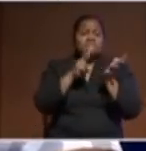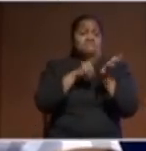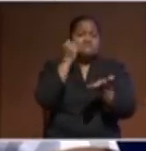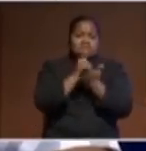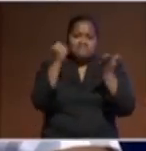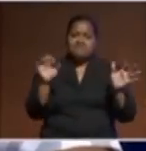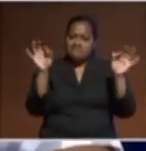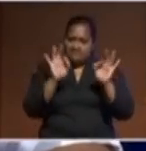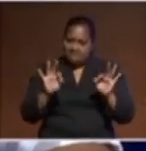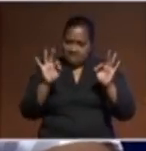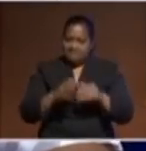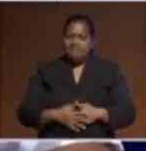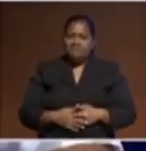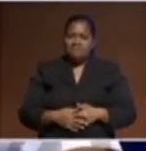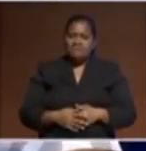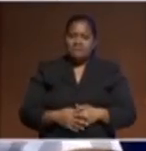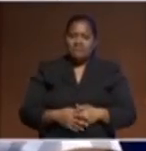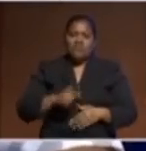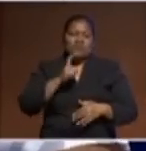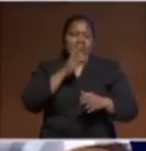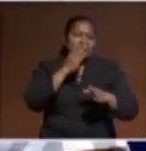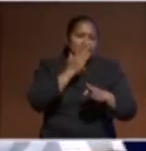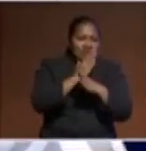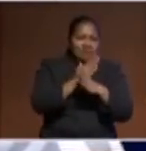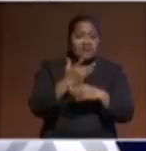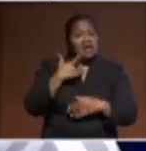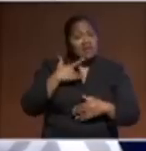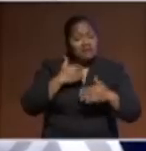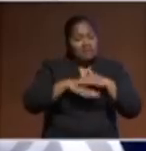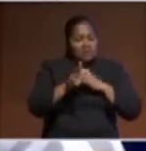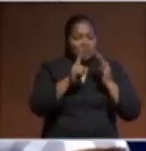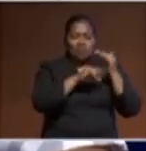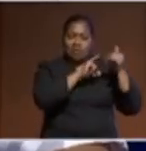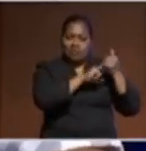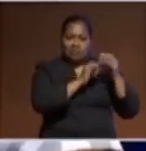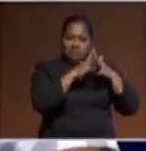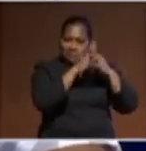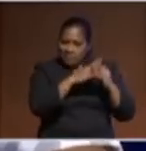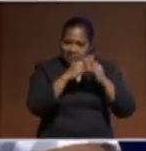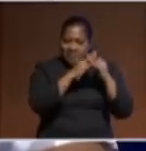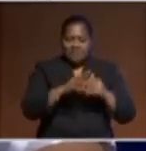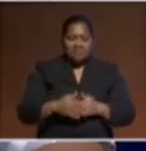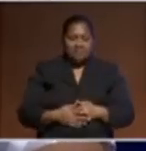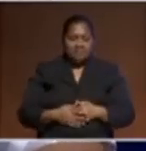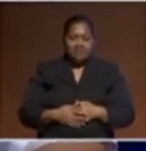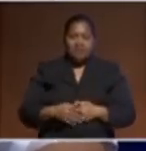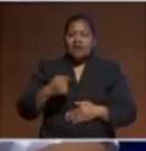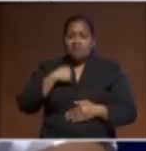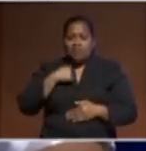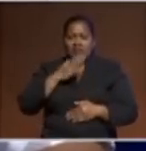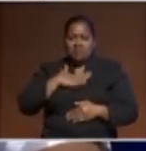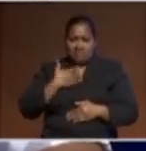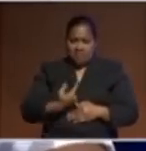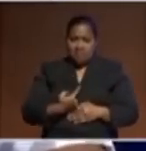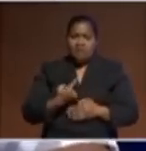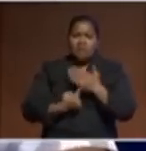come in to pursue education, to work and live in the United States. And I would place myself at that time as